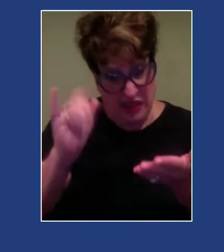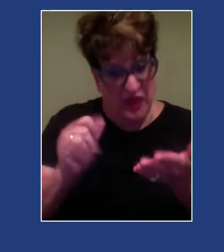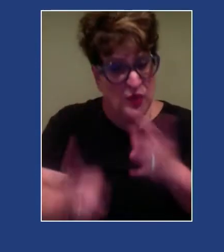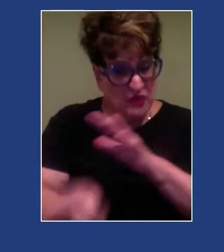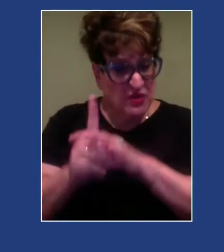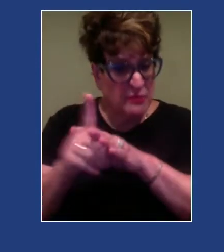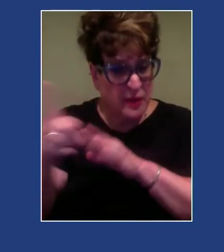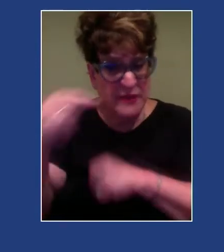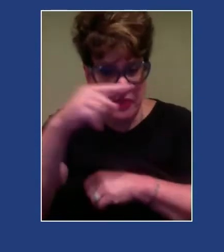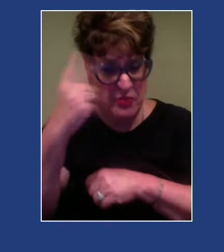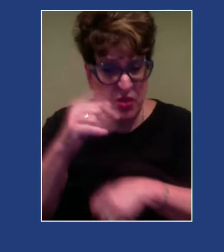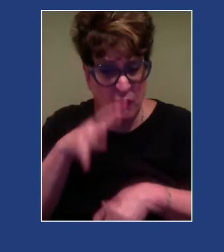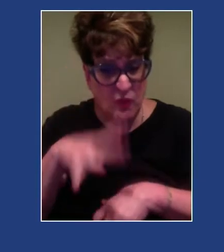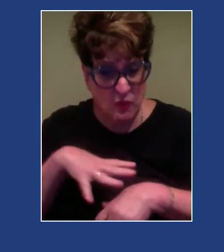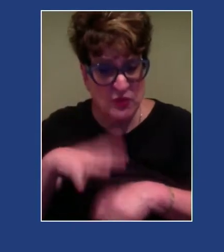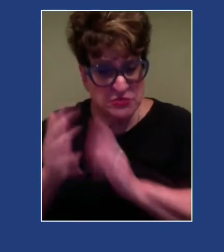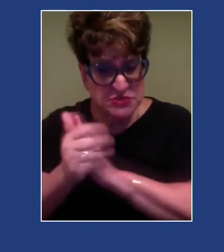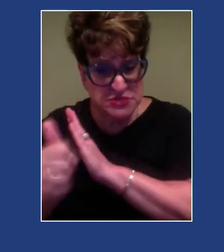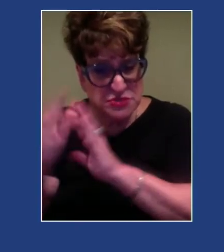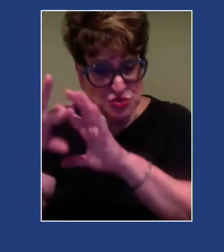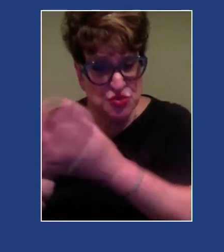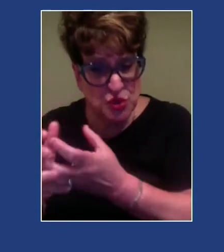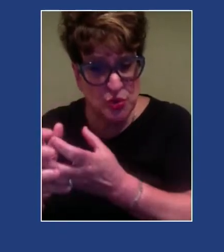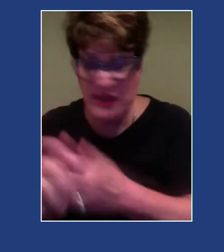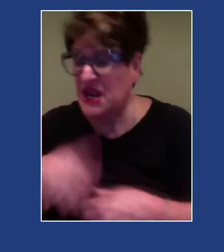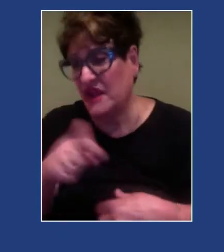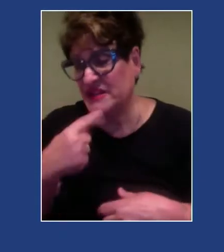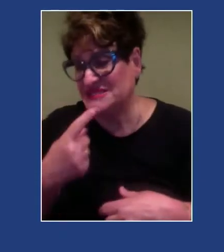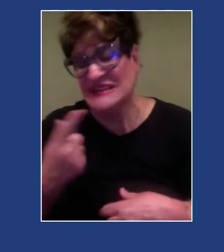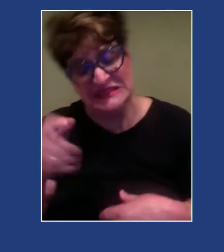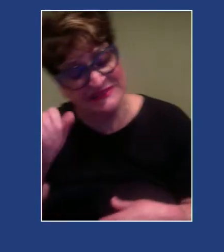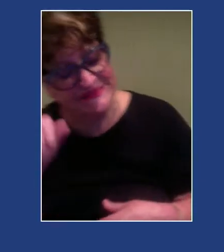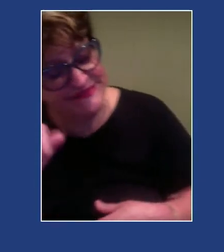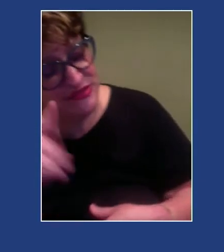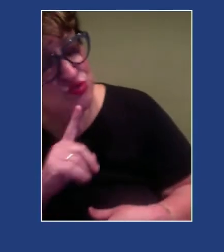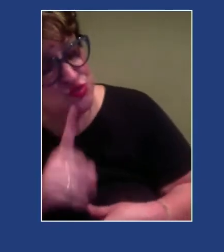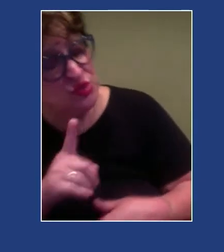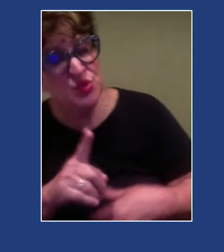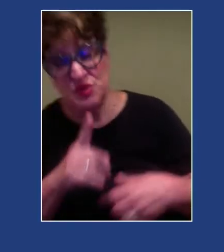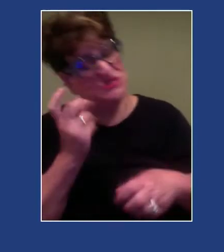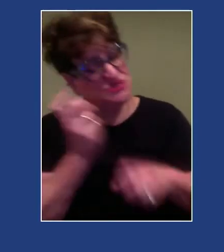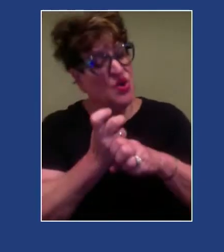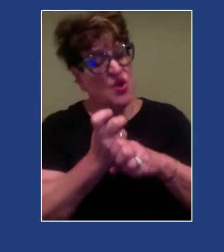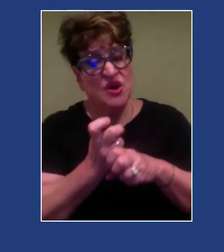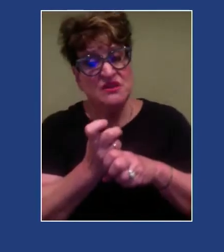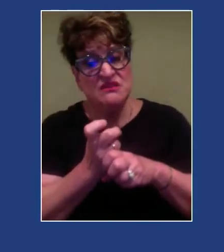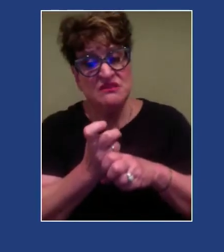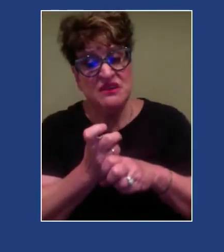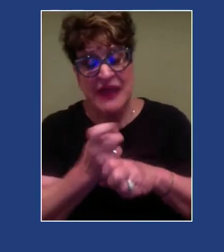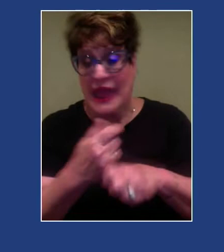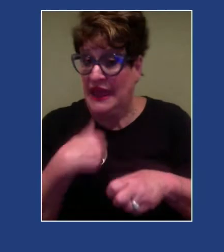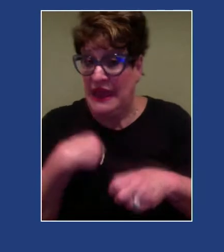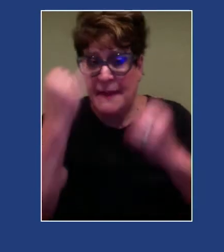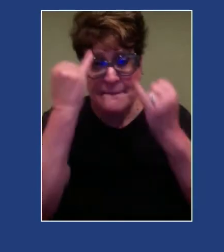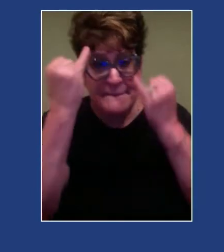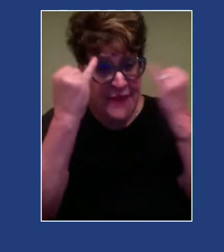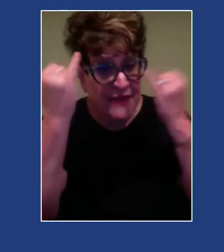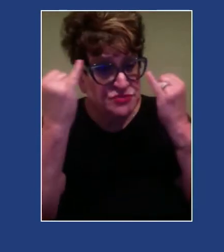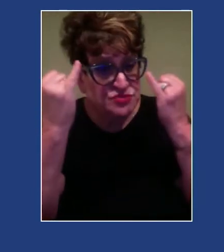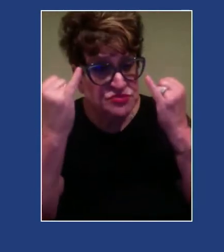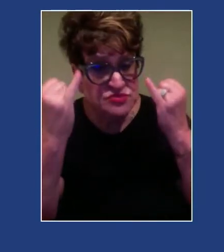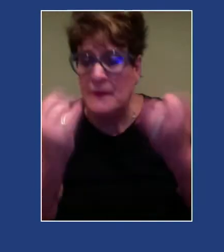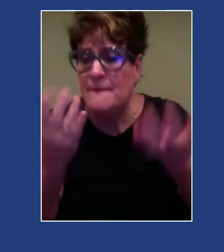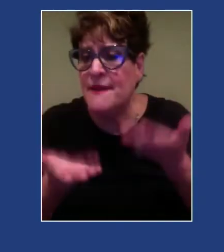group. And what I have to say is, well, yeah, it's hard to do. And I imagine that there is a